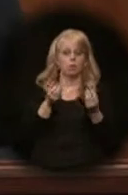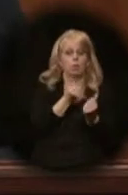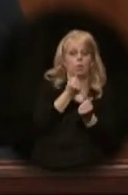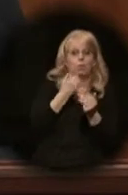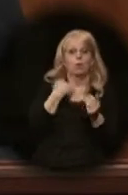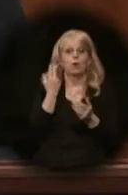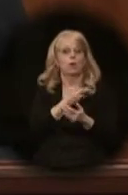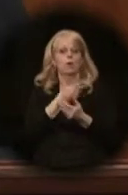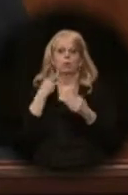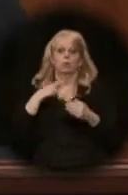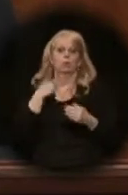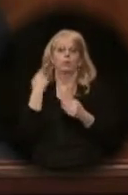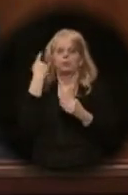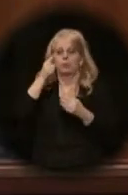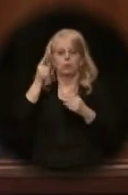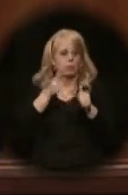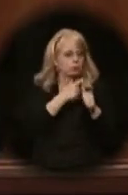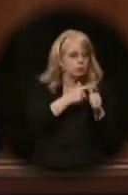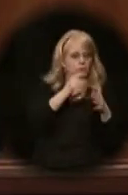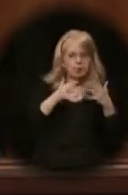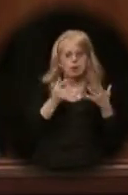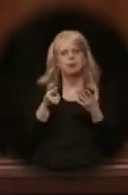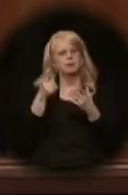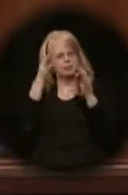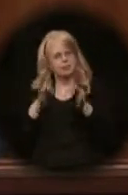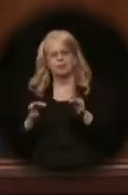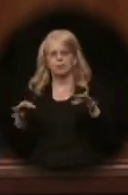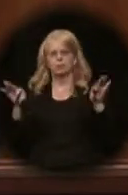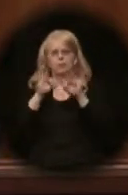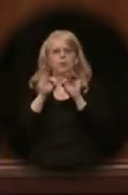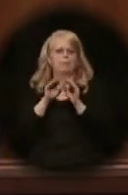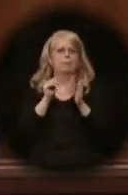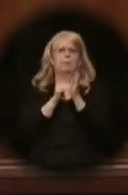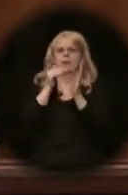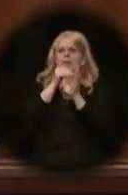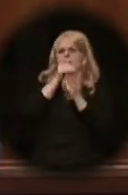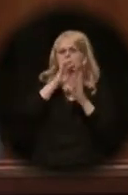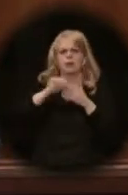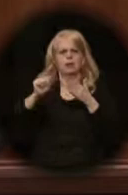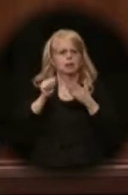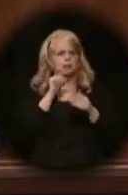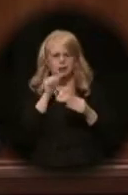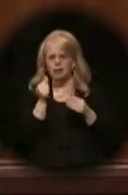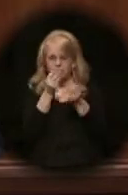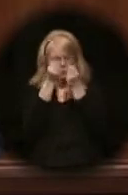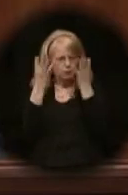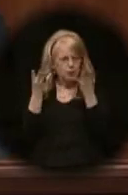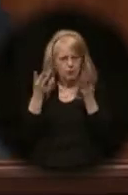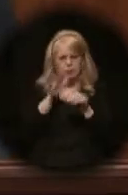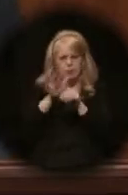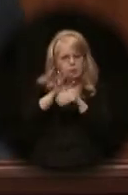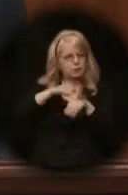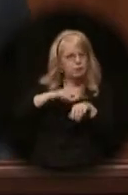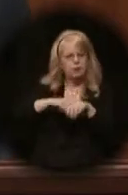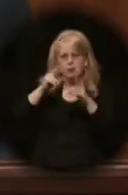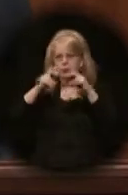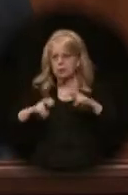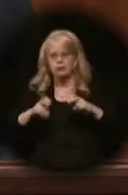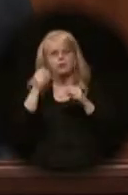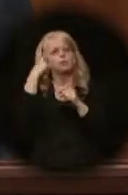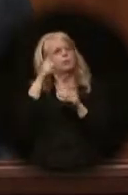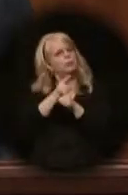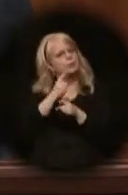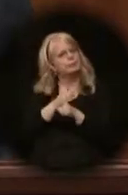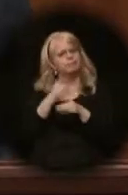for decisions worth billions of dollars without having the benefit of information, time, and analysis to get it